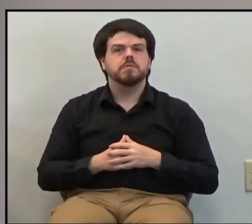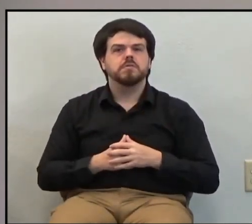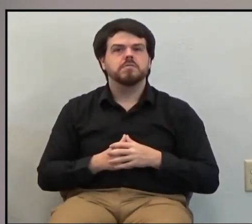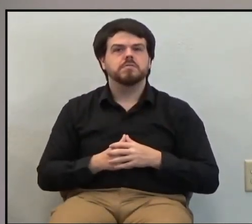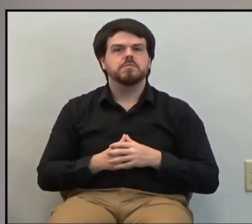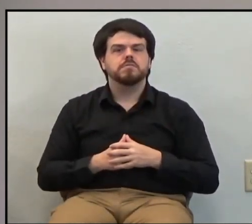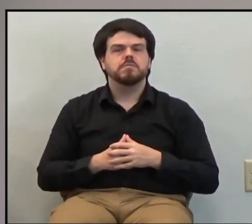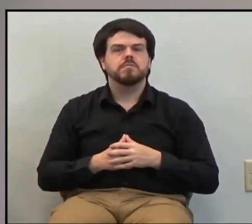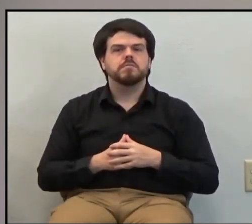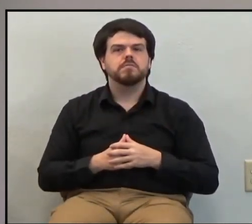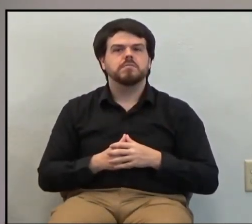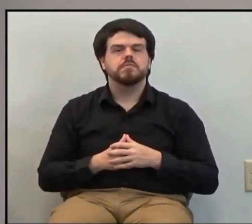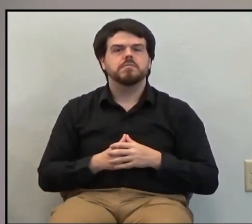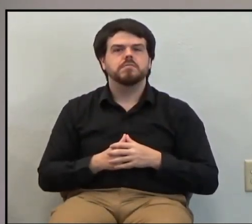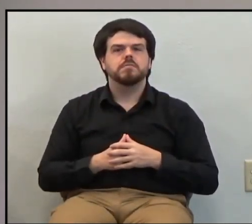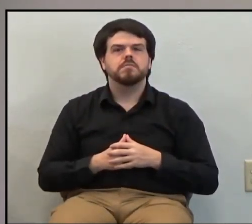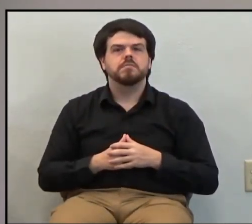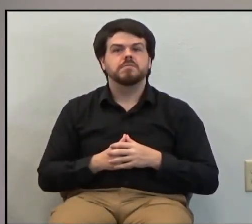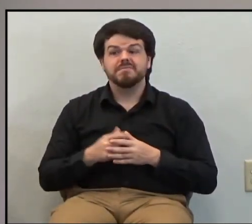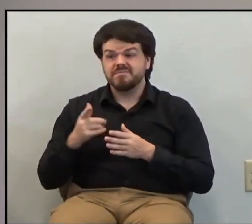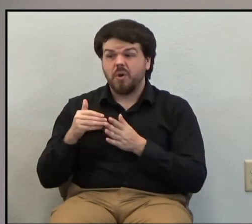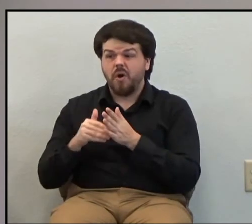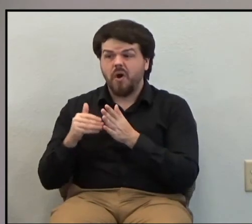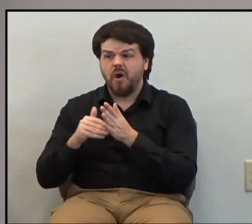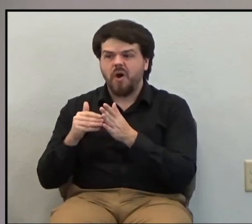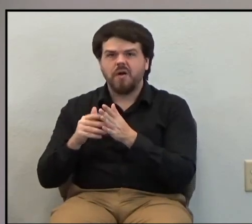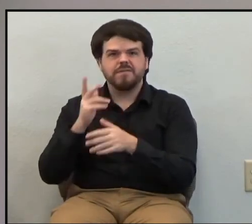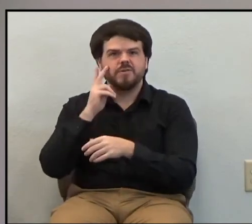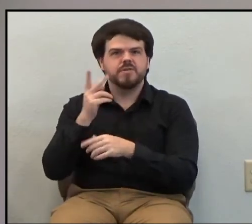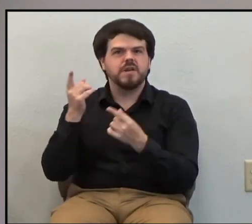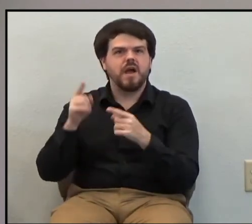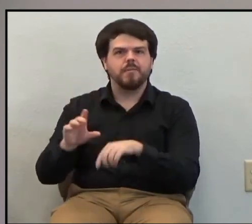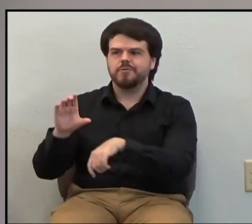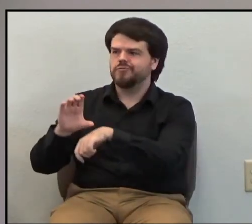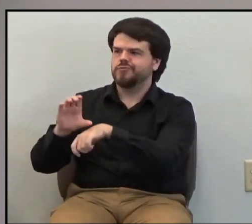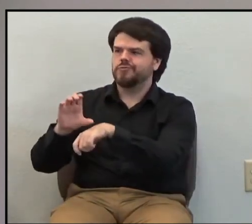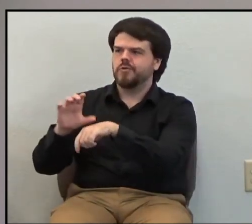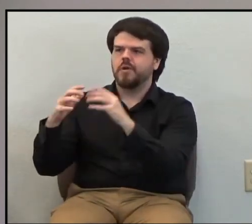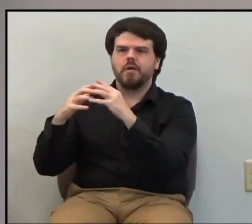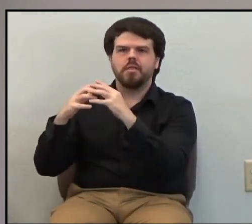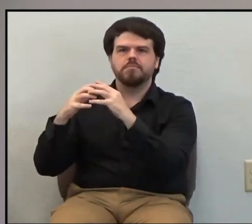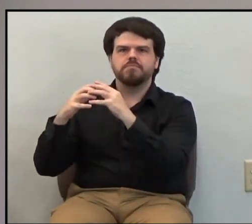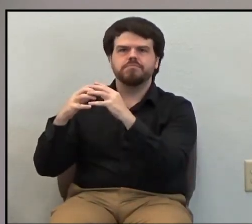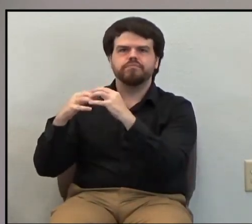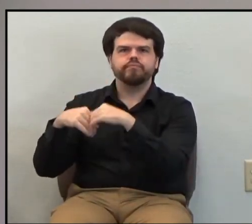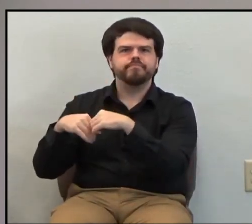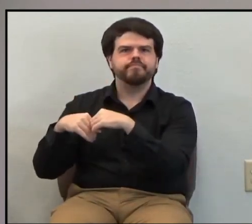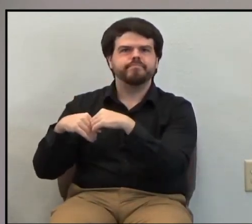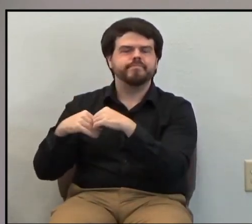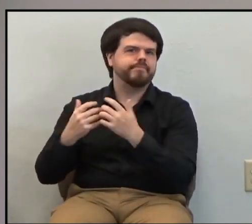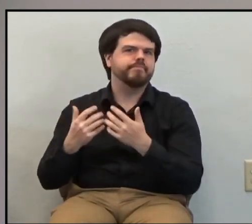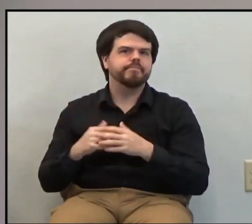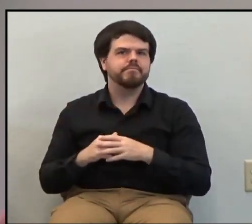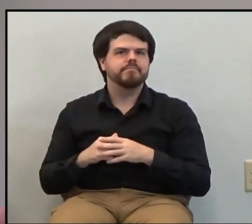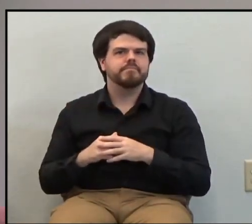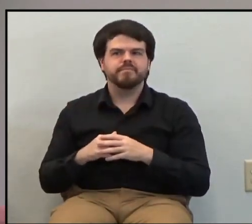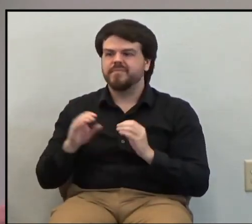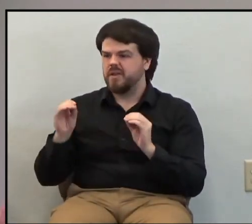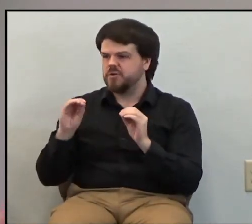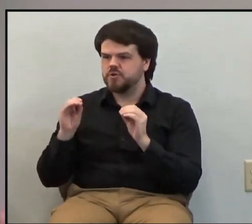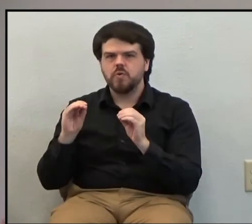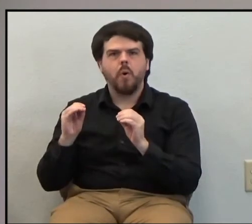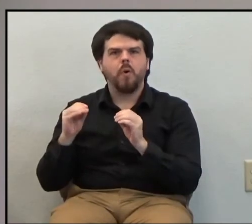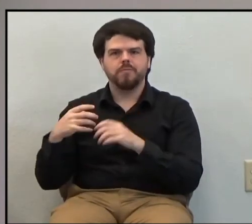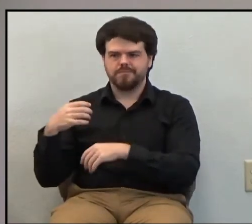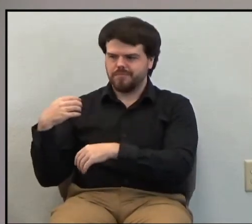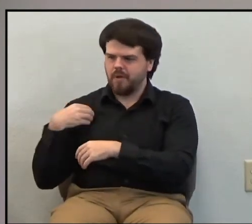often why churches just kind of fail over time. There's not a carrying, a passing